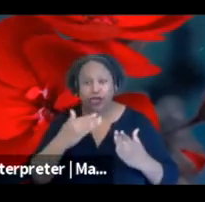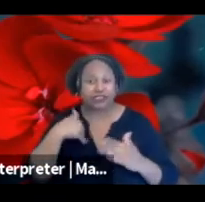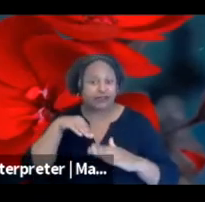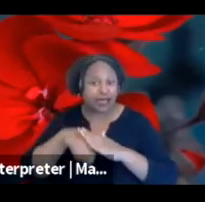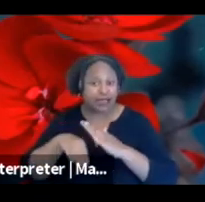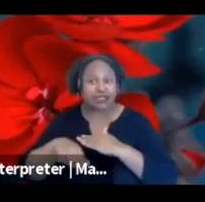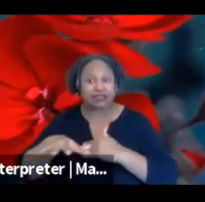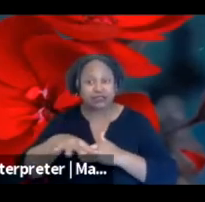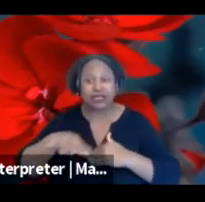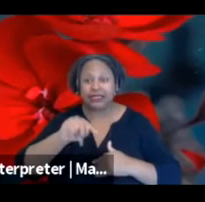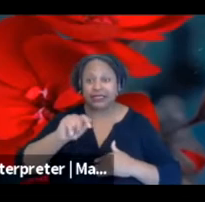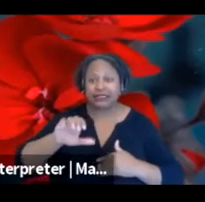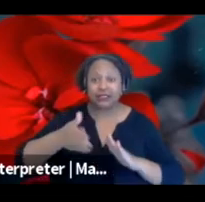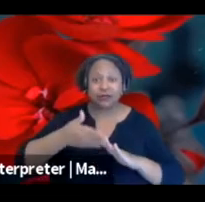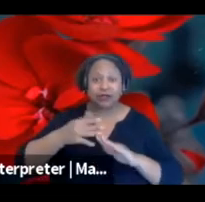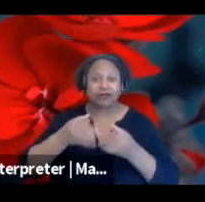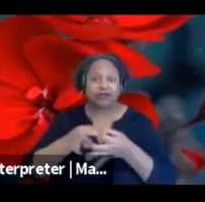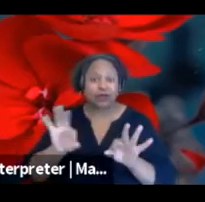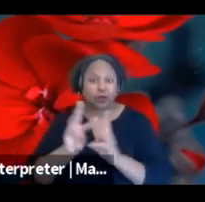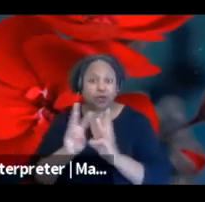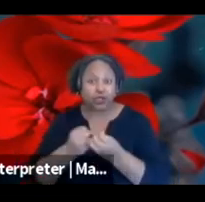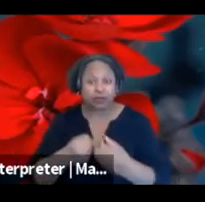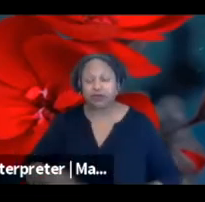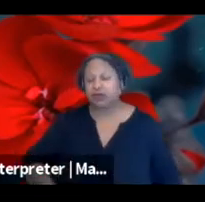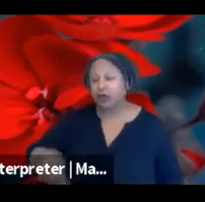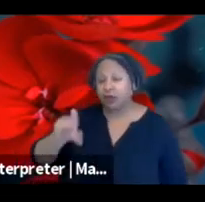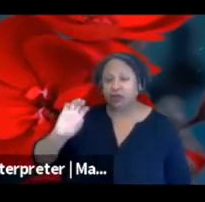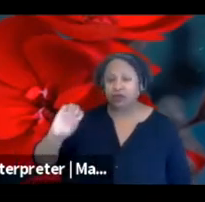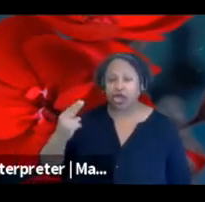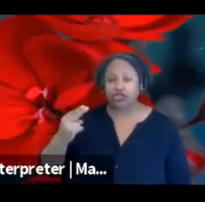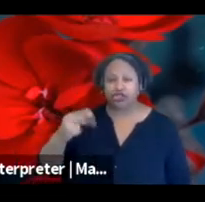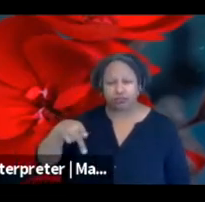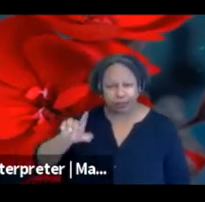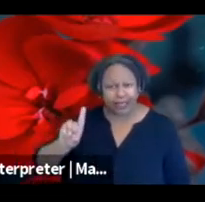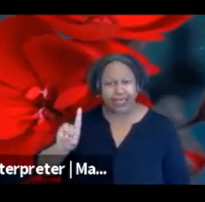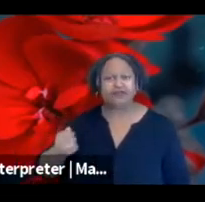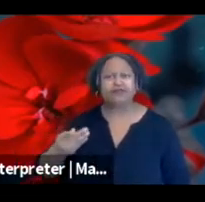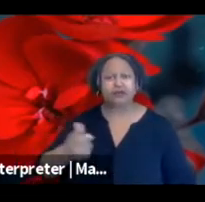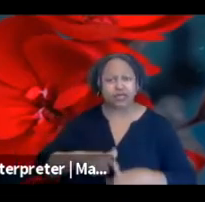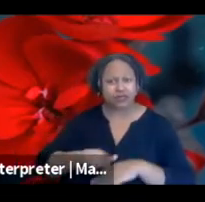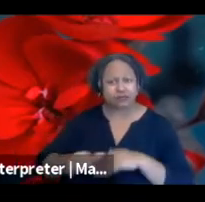run free workshops. Launchpad has come up a couple of times.